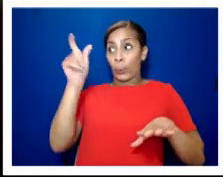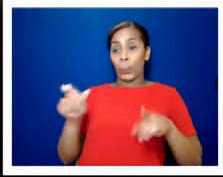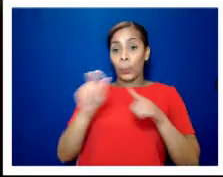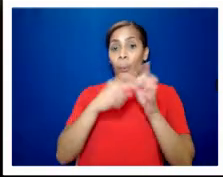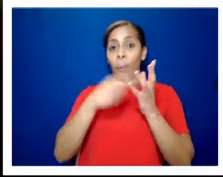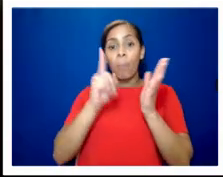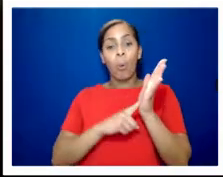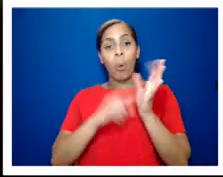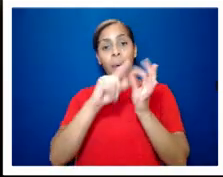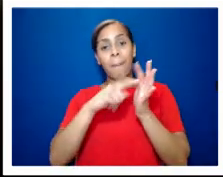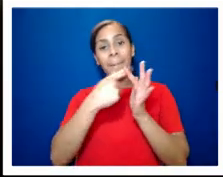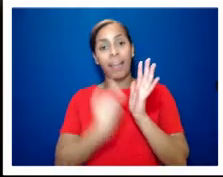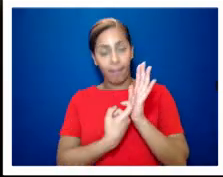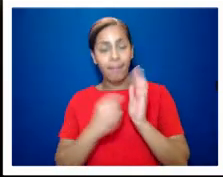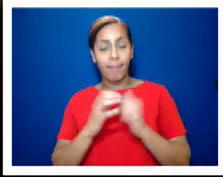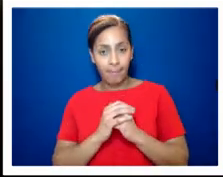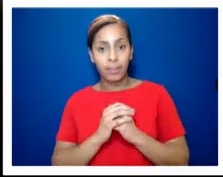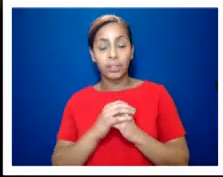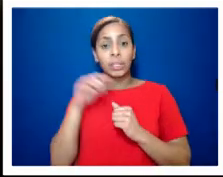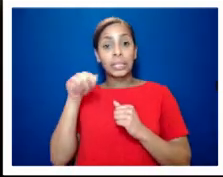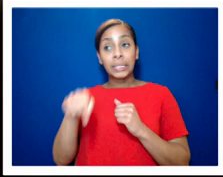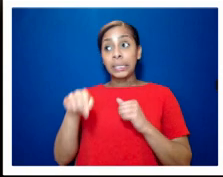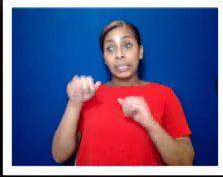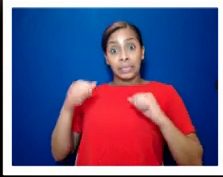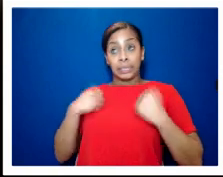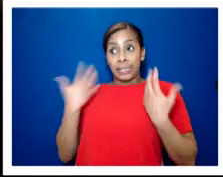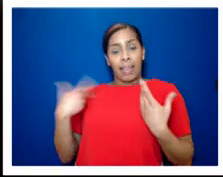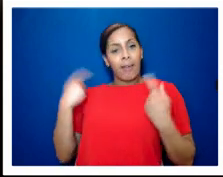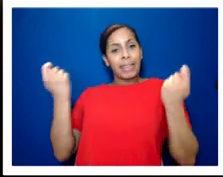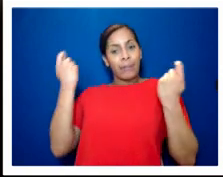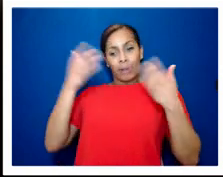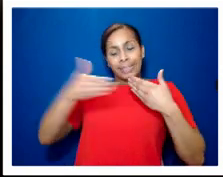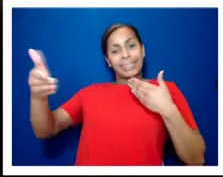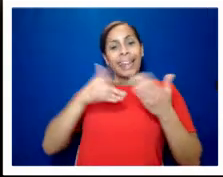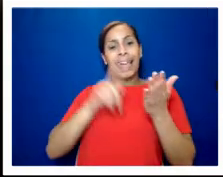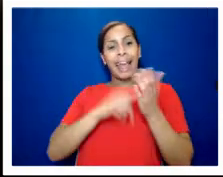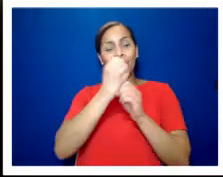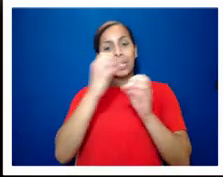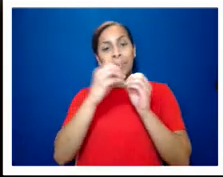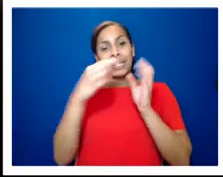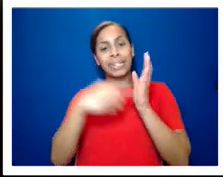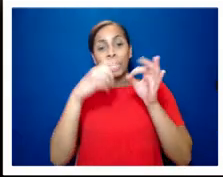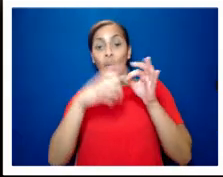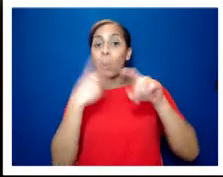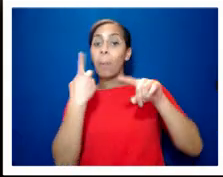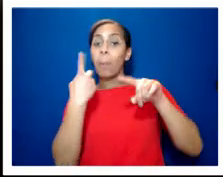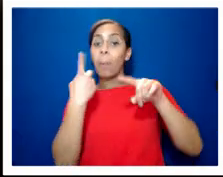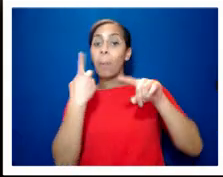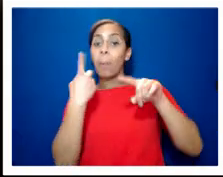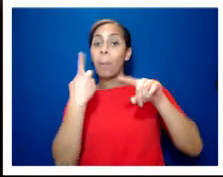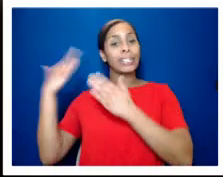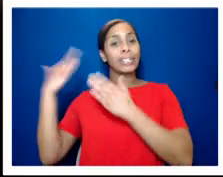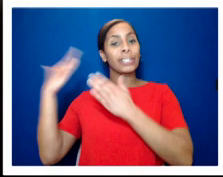first one of program events at the library to mark lgbtq plus history month so please do check out the rest of the program and